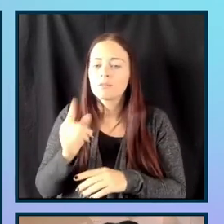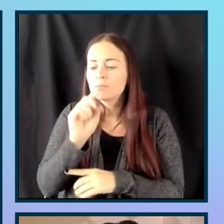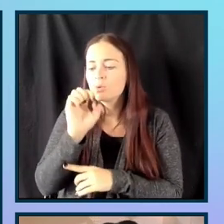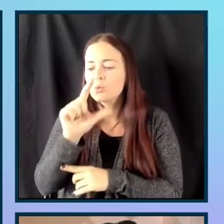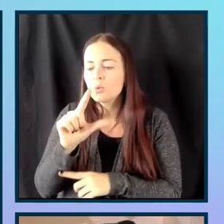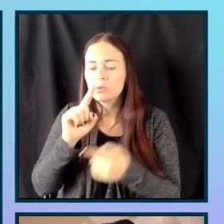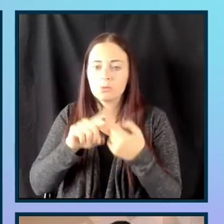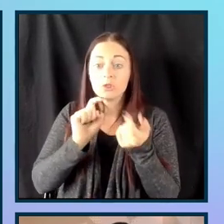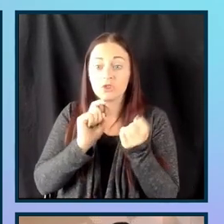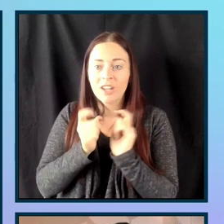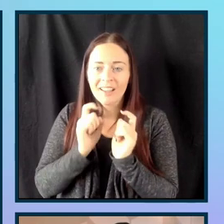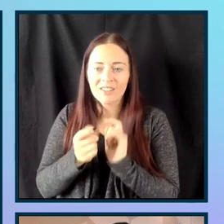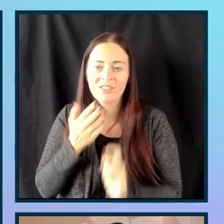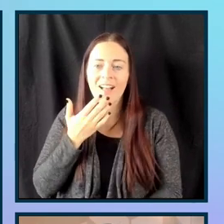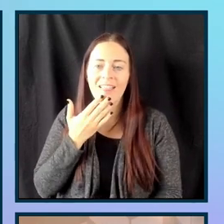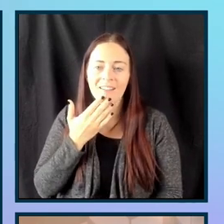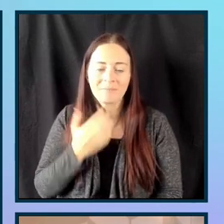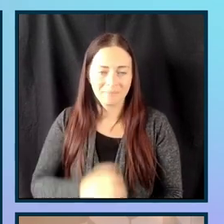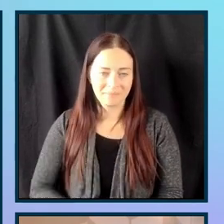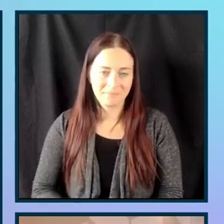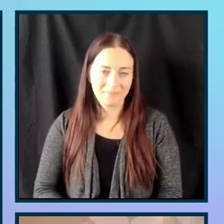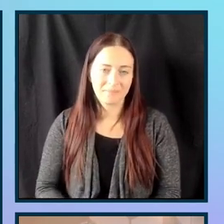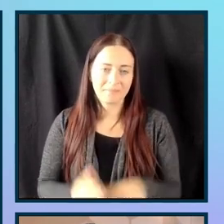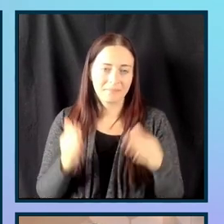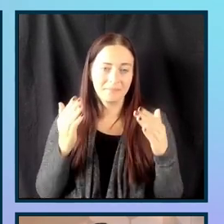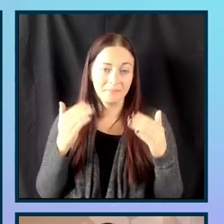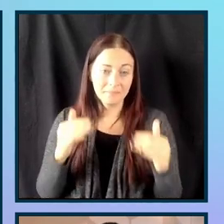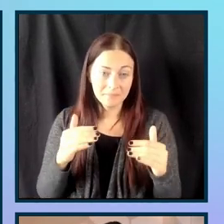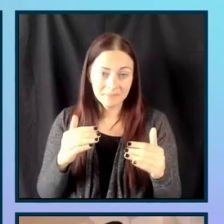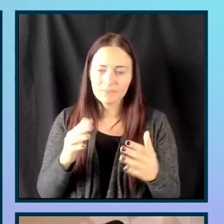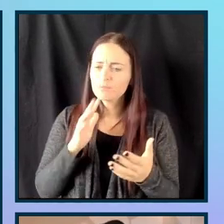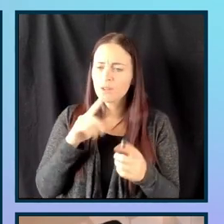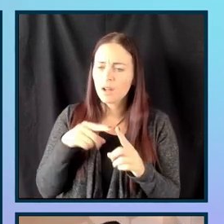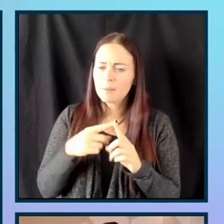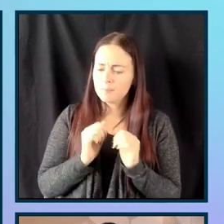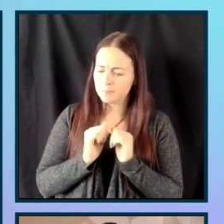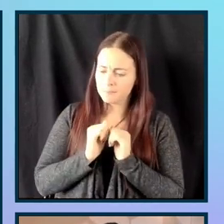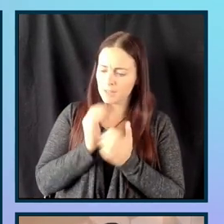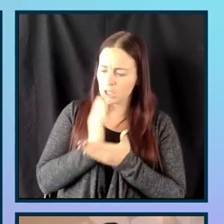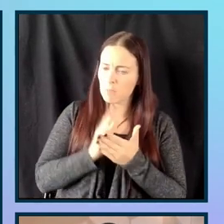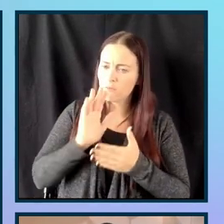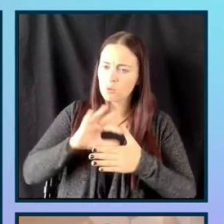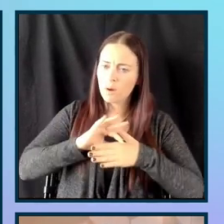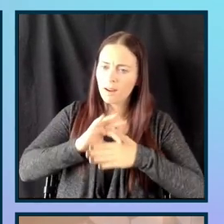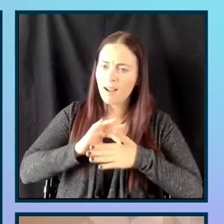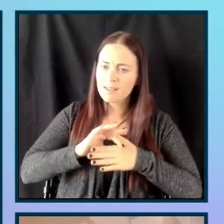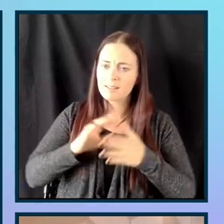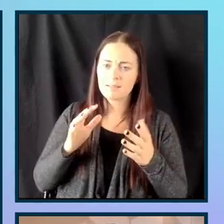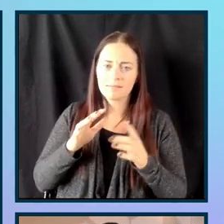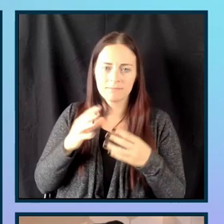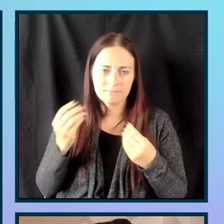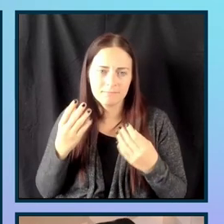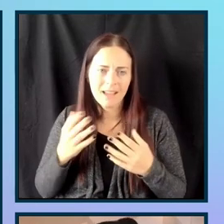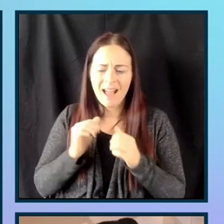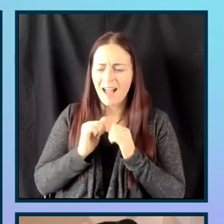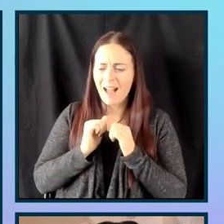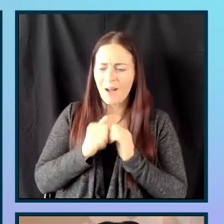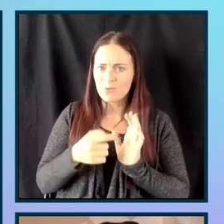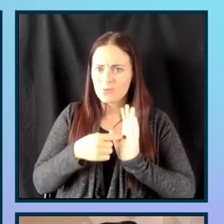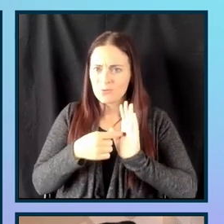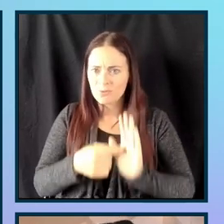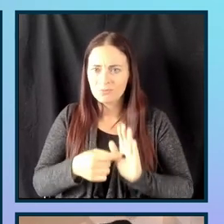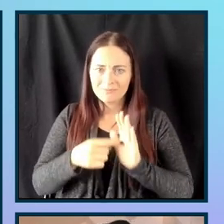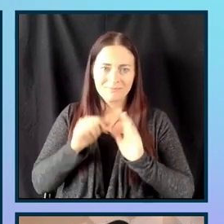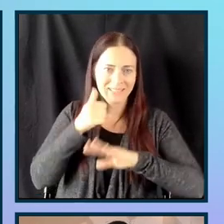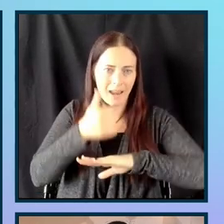All right, so let's talk a little bit about how you want to structure some of your content when it comes to labels and instructions. So when